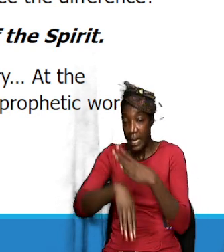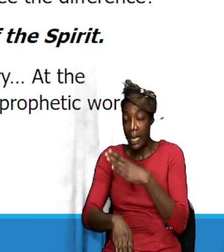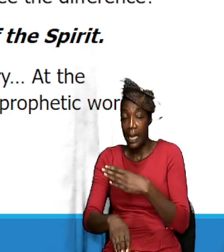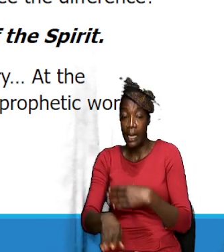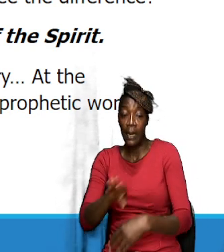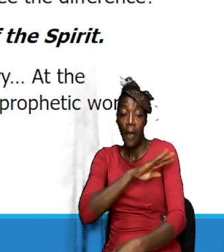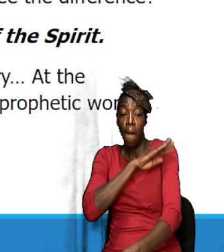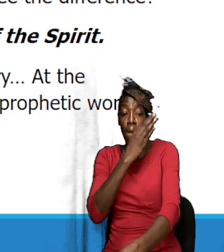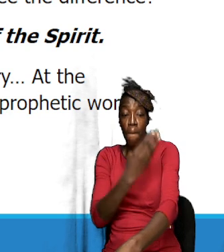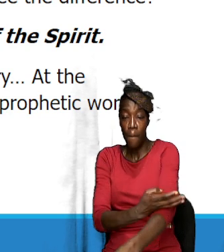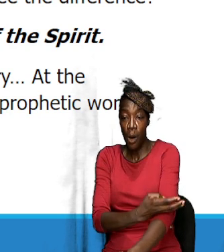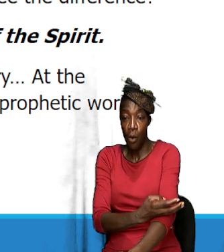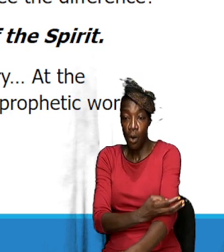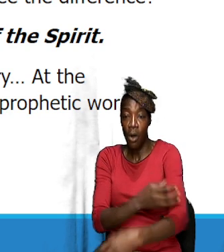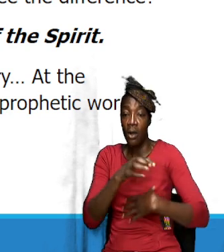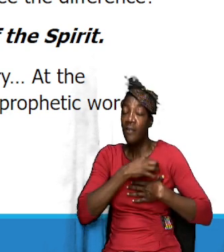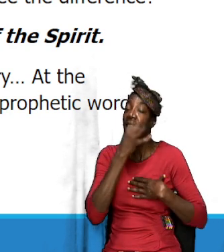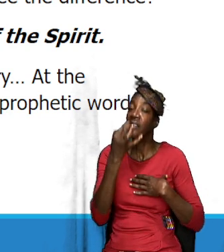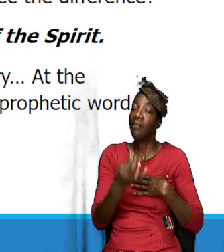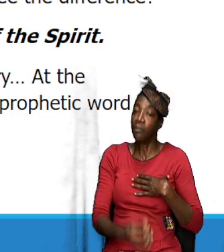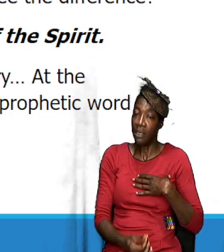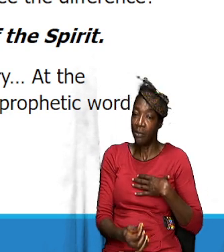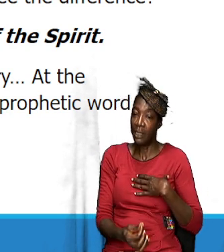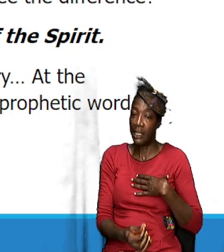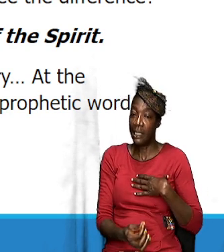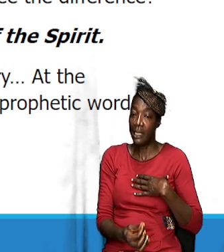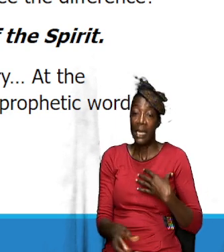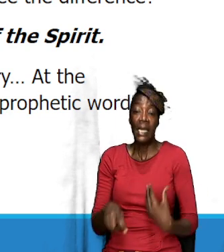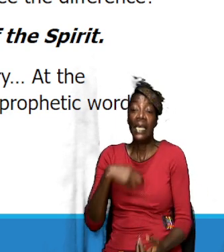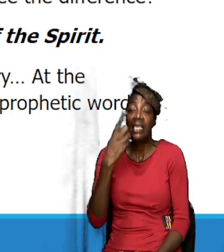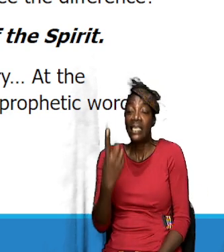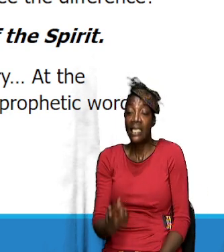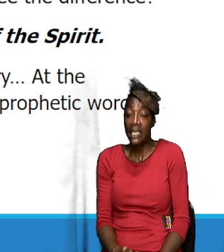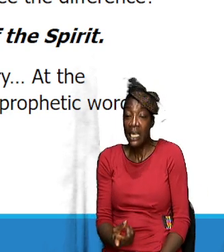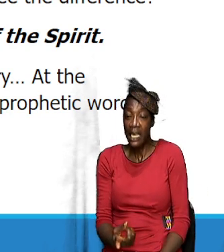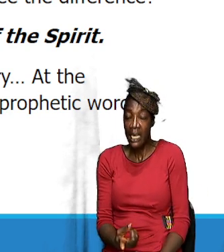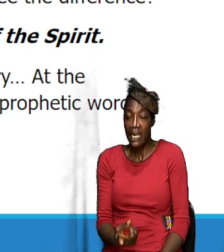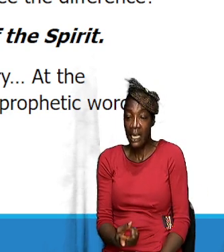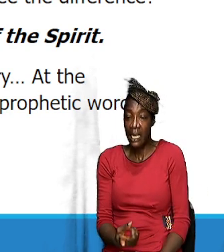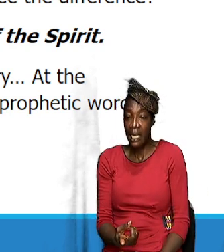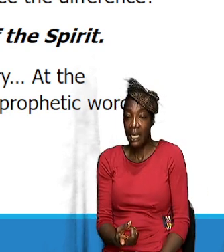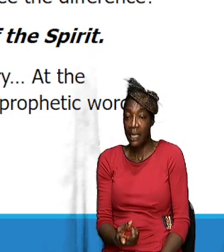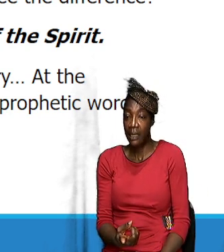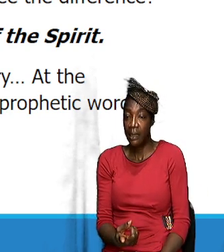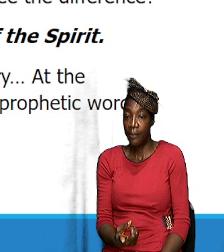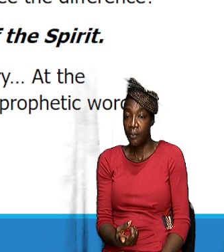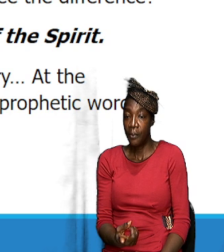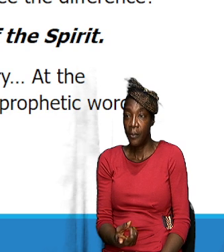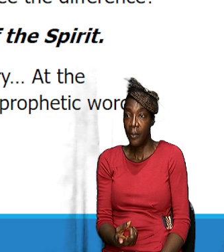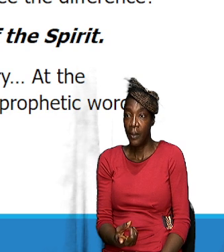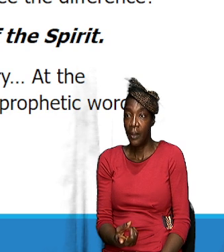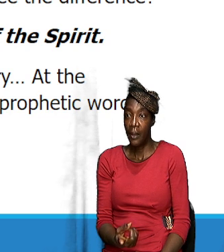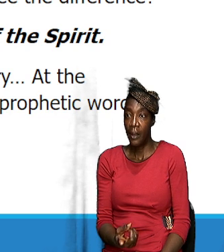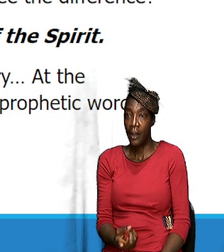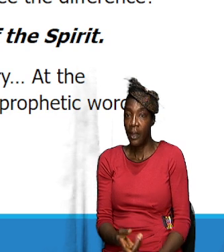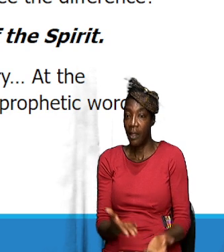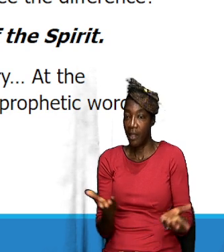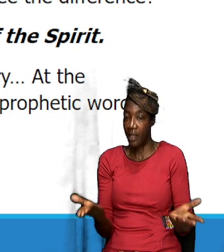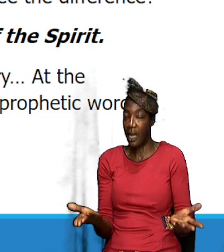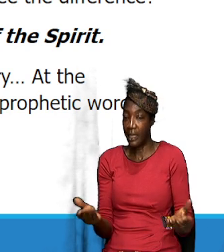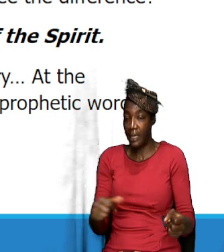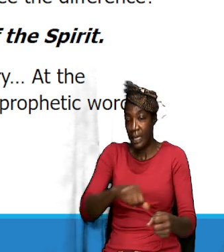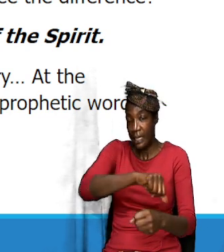Spirit. You know, kind of suggests, the latter kind of suggests that, you know, the